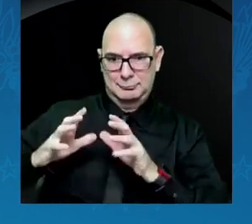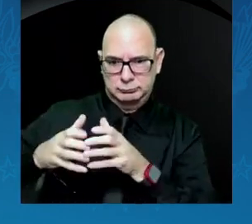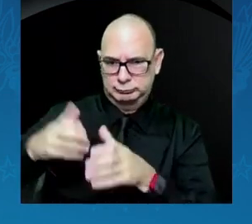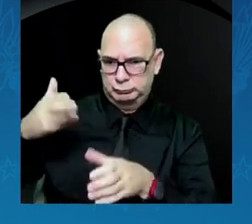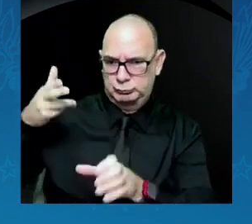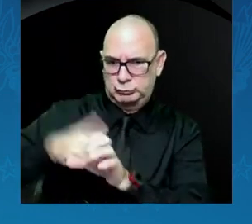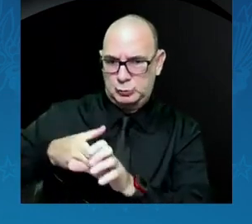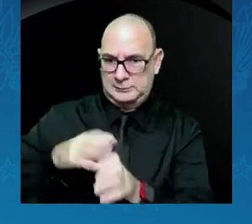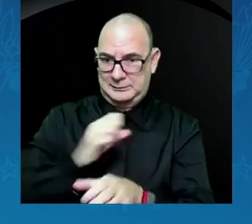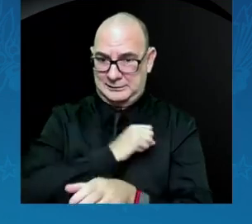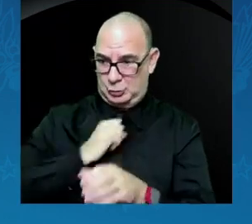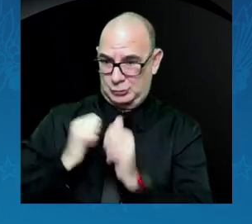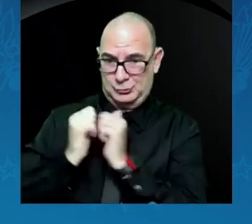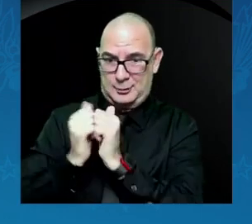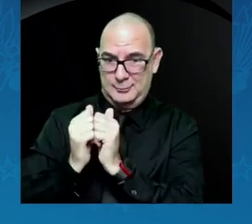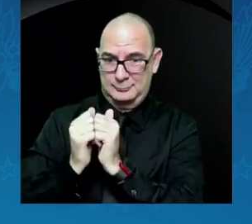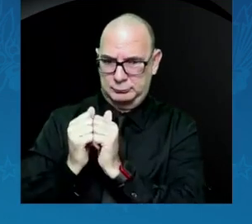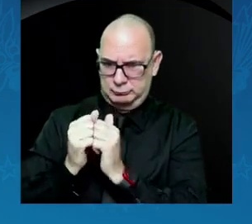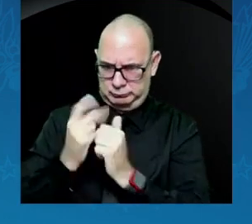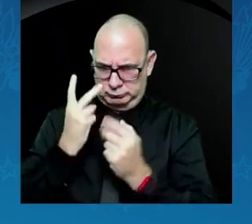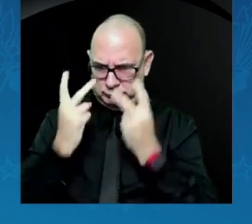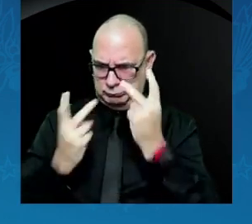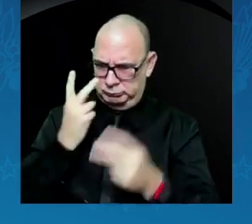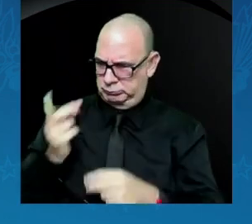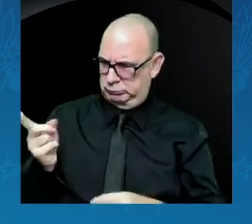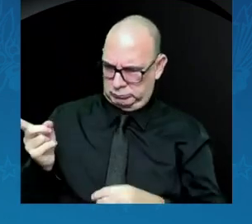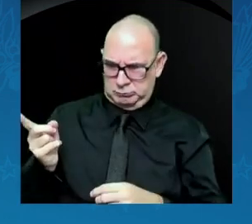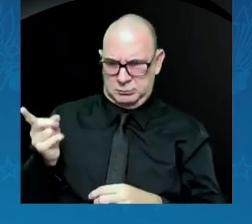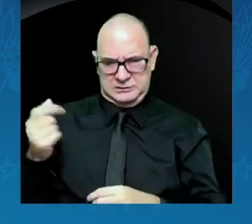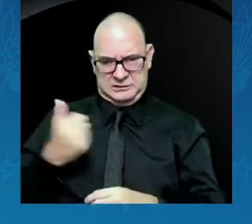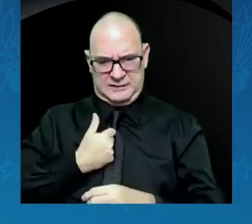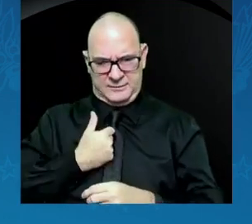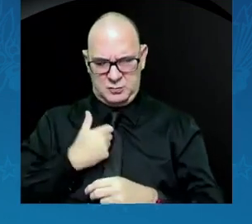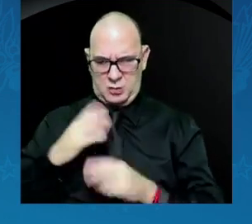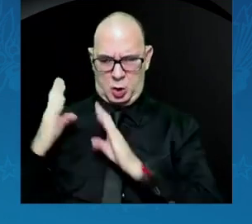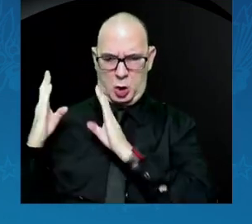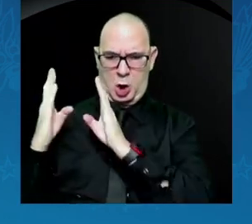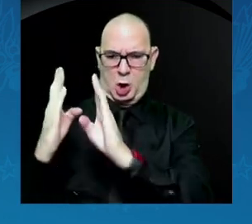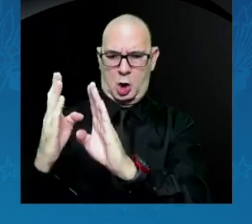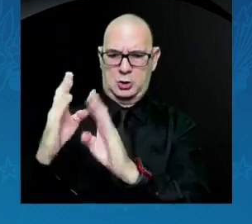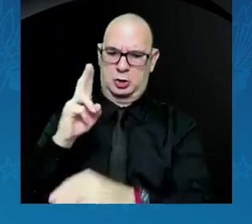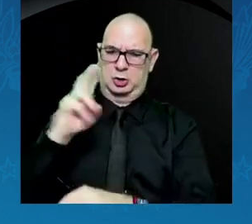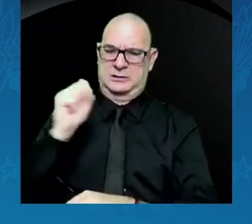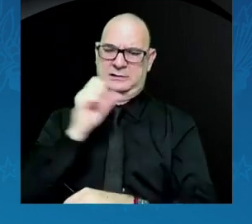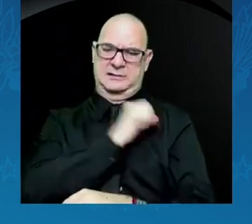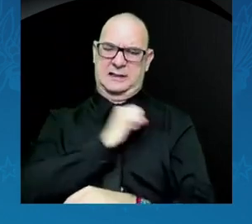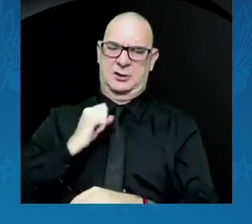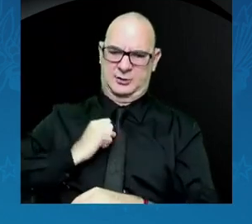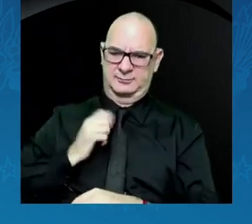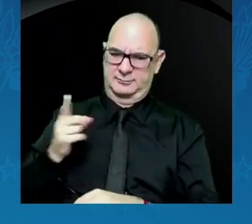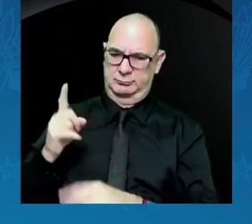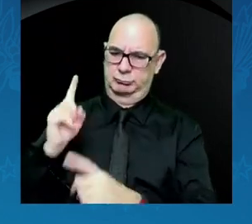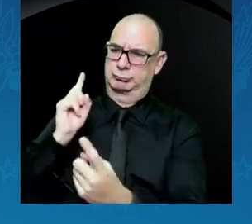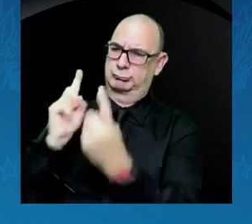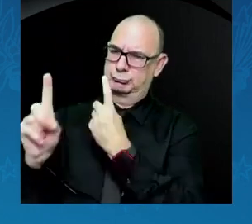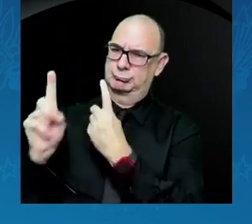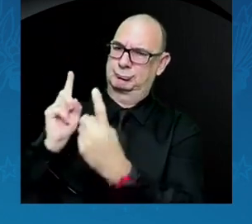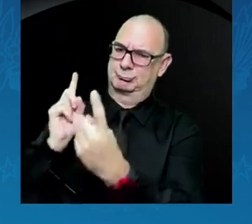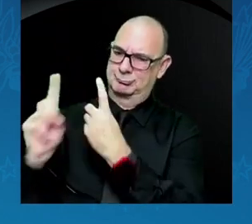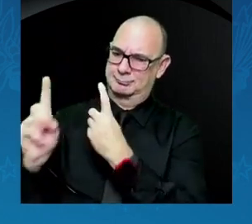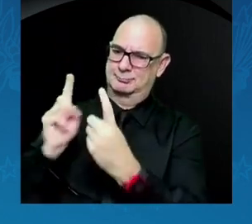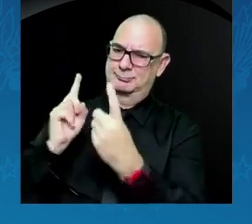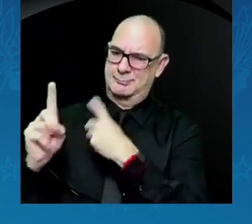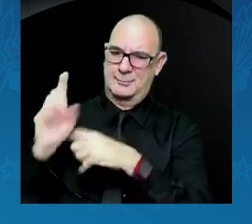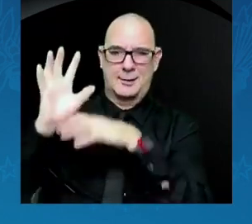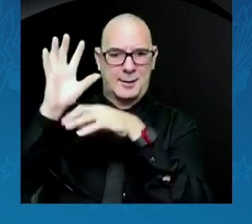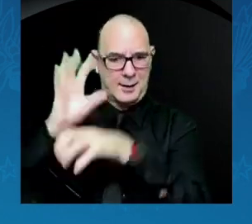firsthand in the halls of the United States Senate when the cameras are on and when the cameras are off. And he's always the